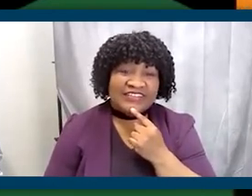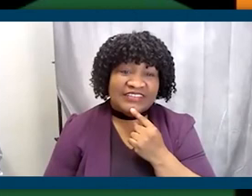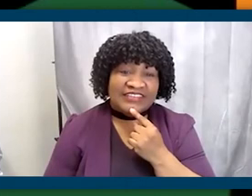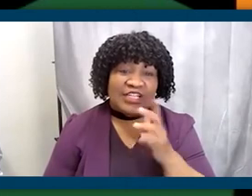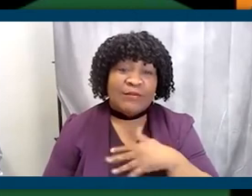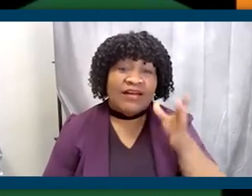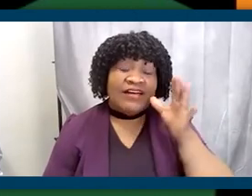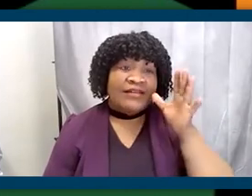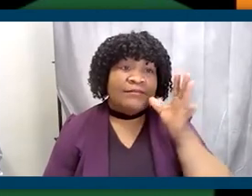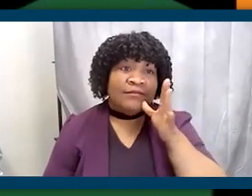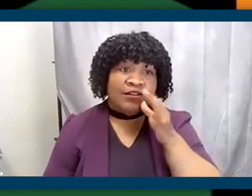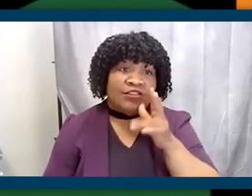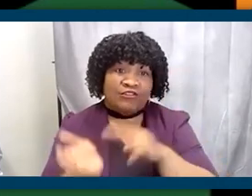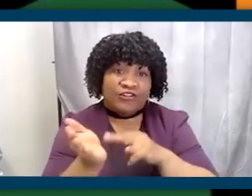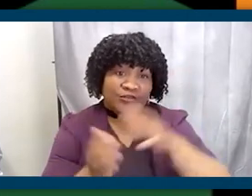electrician from Fort Worth,